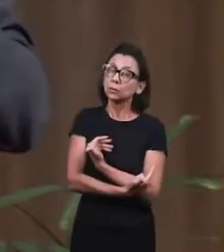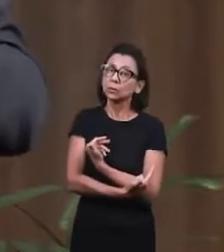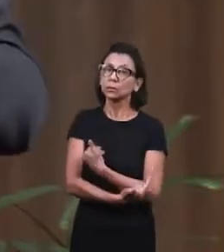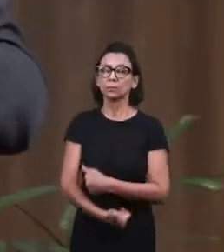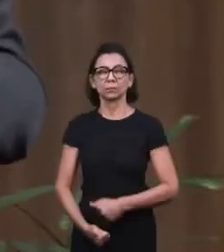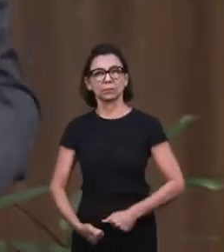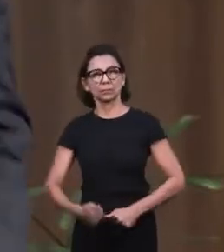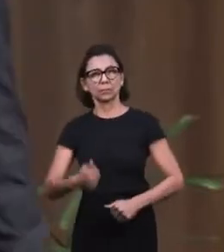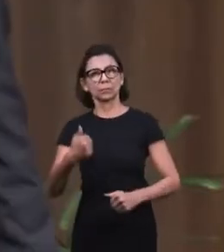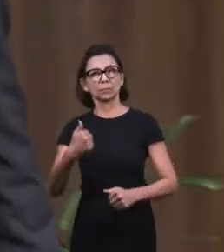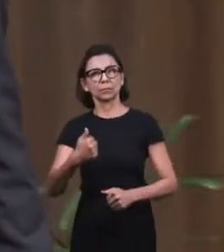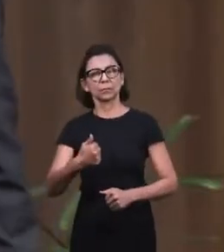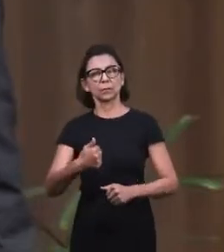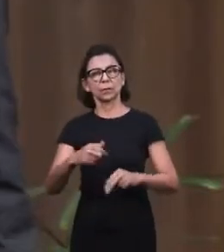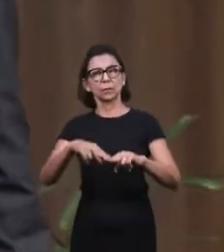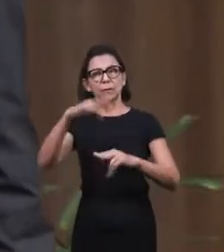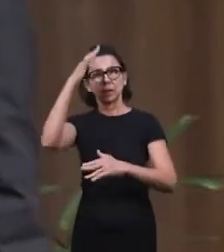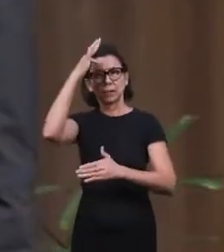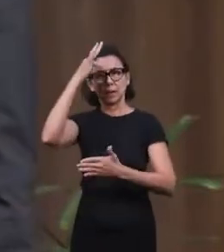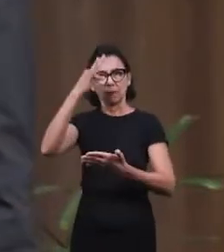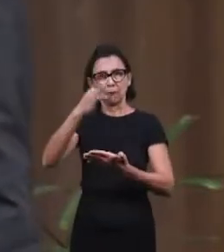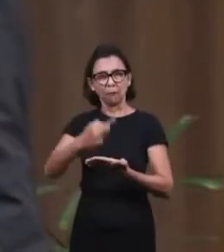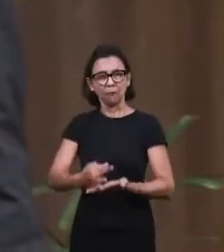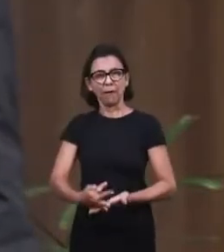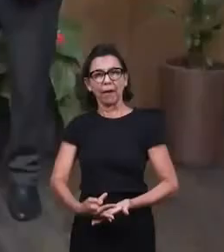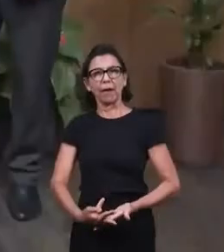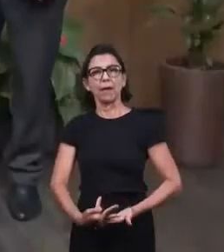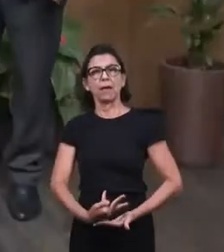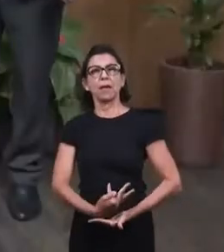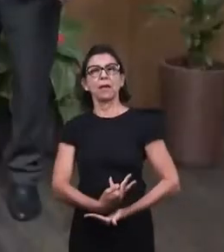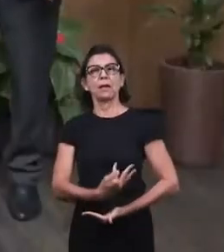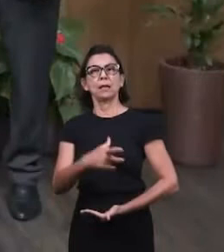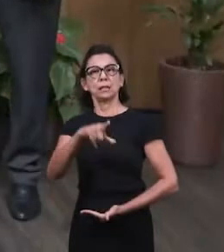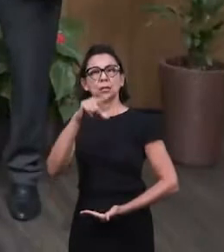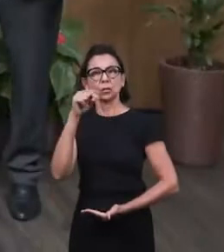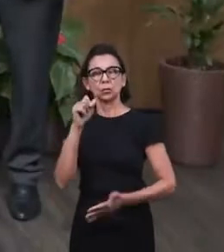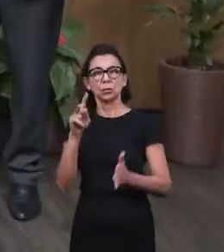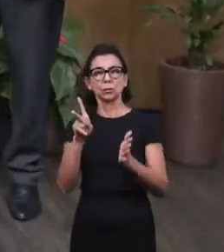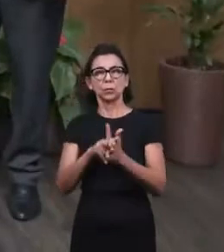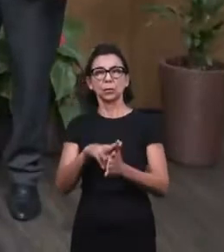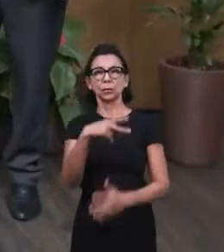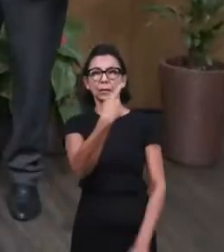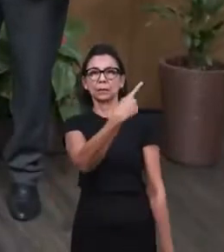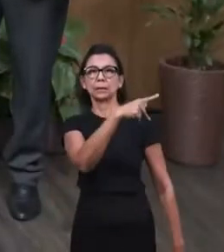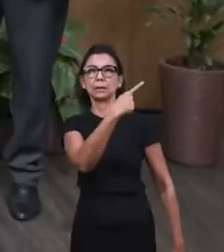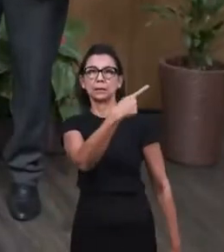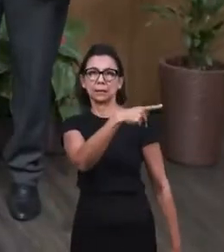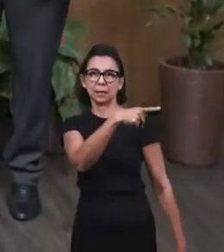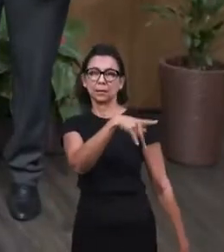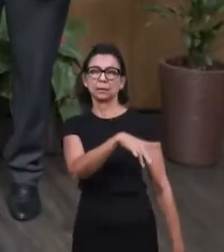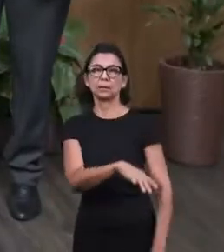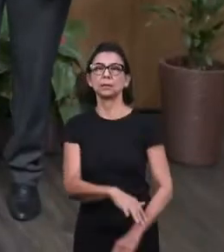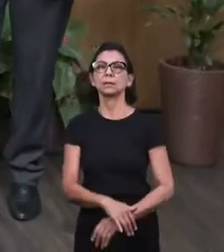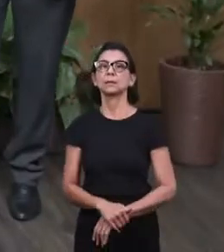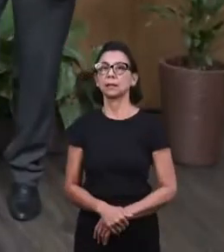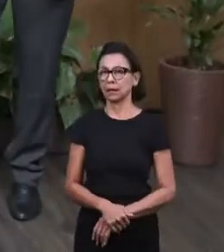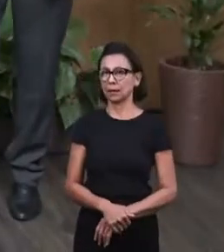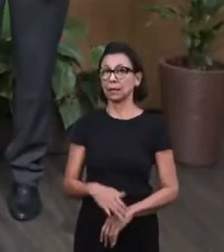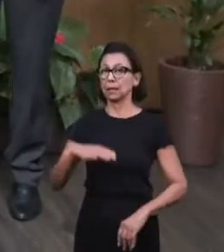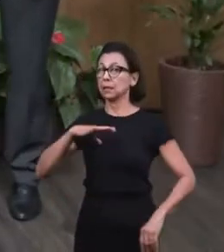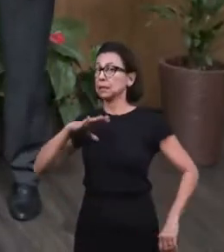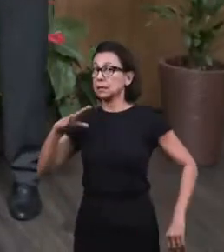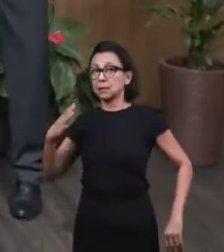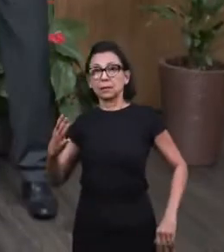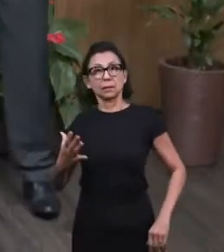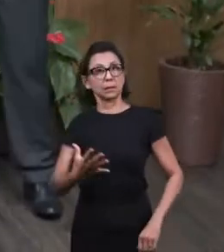by his faith, and by the choice he made, the effects, the results, were